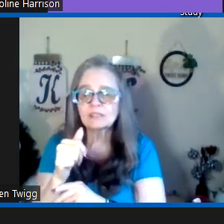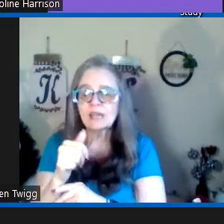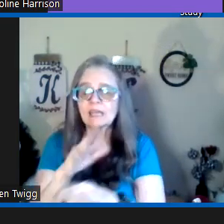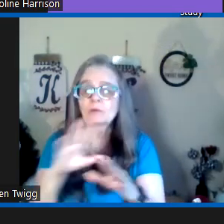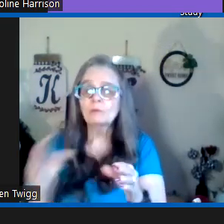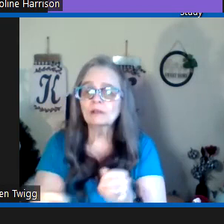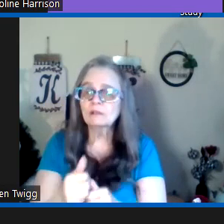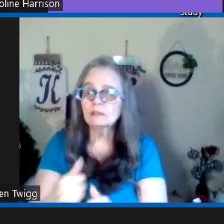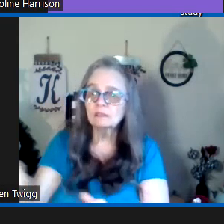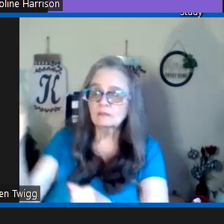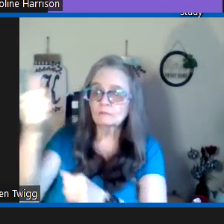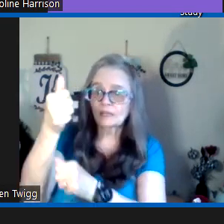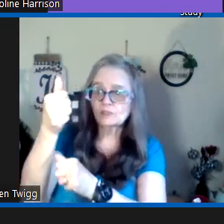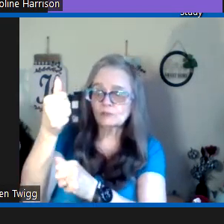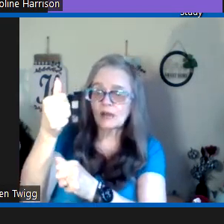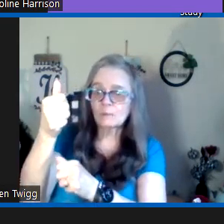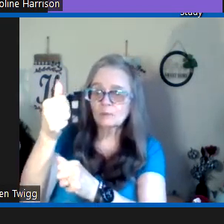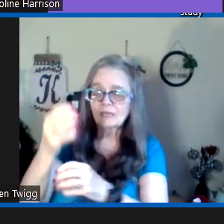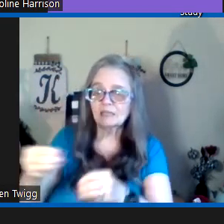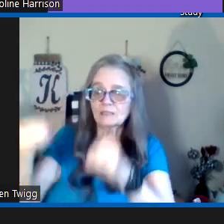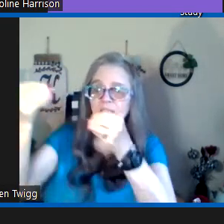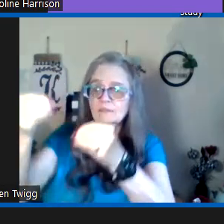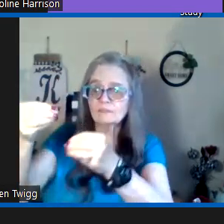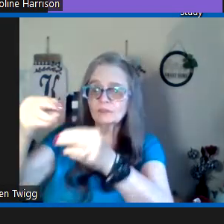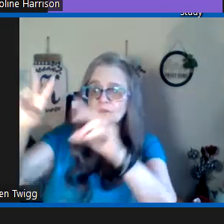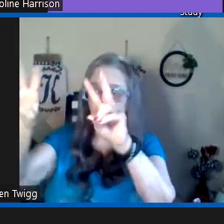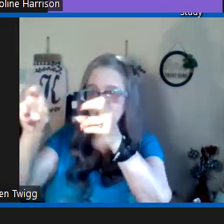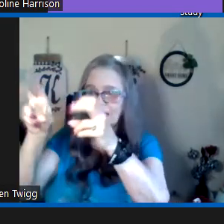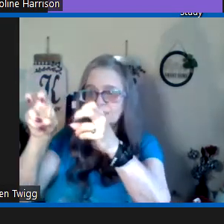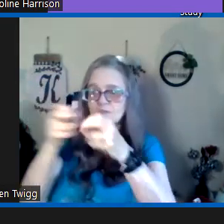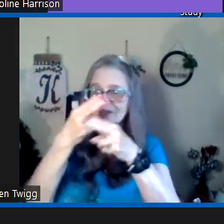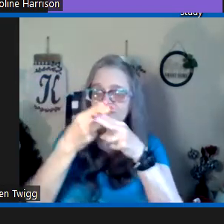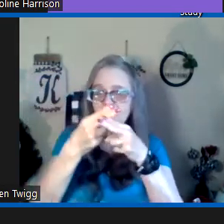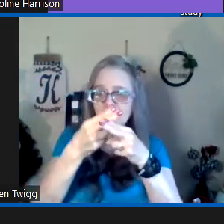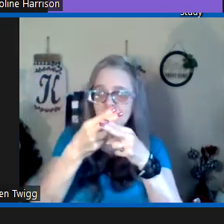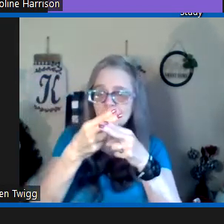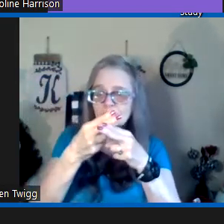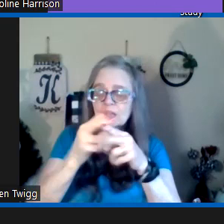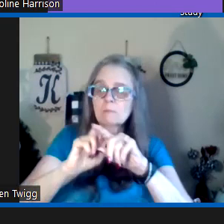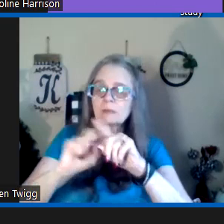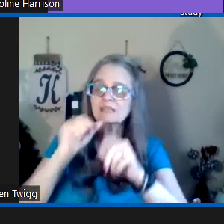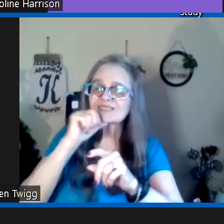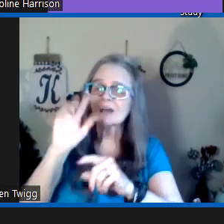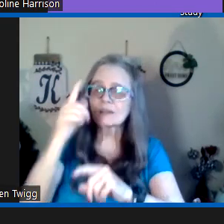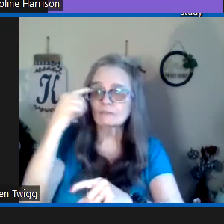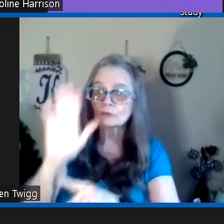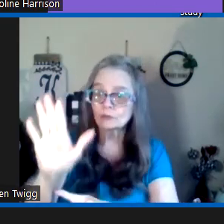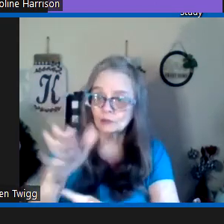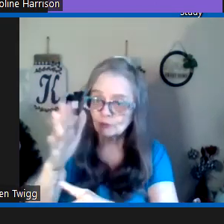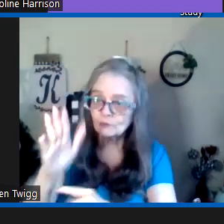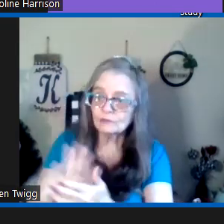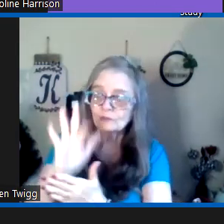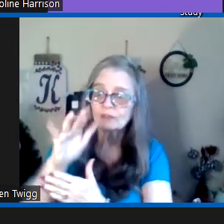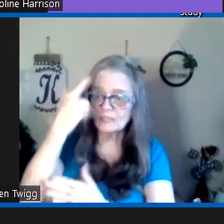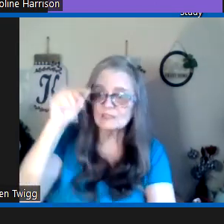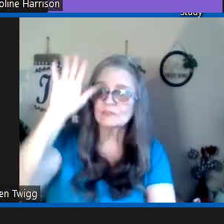do things he will raise you up and give you titles and names but it's not for